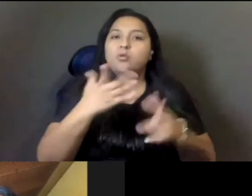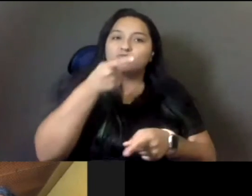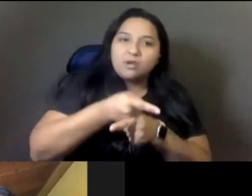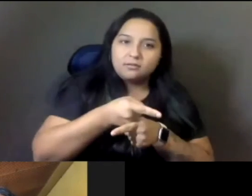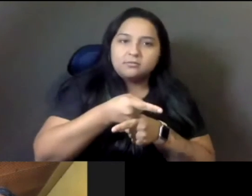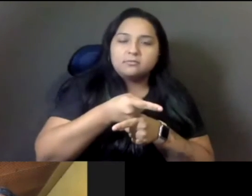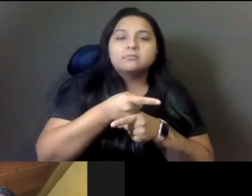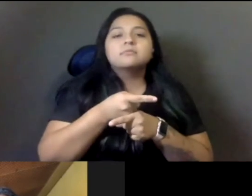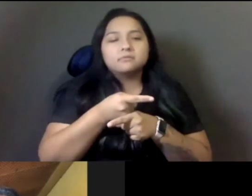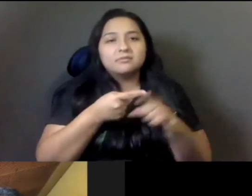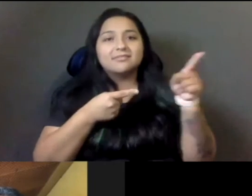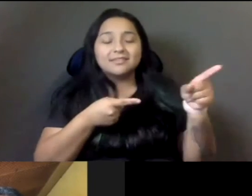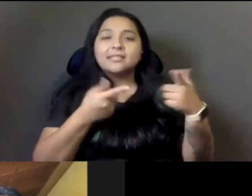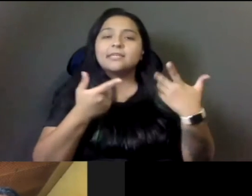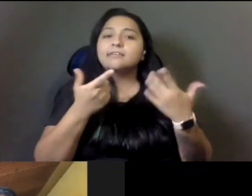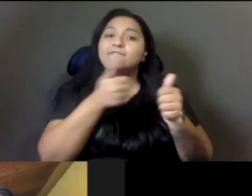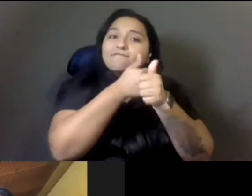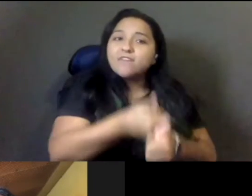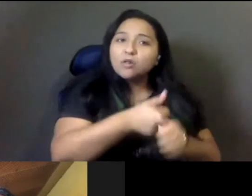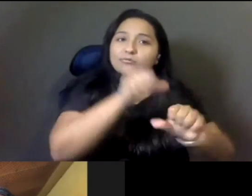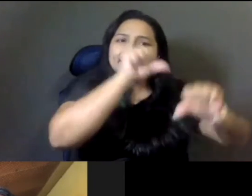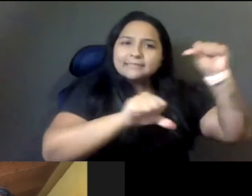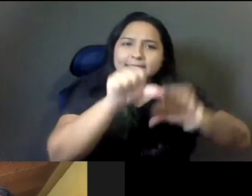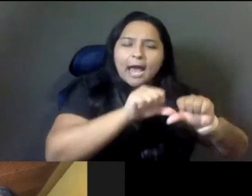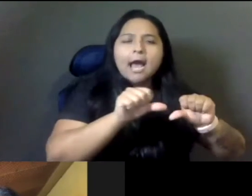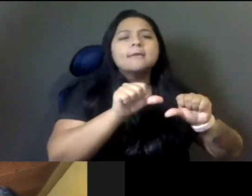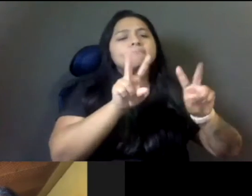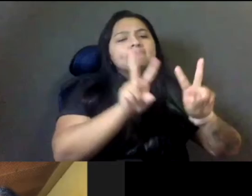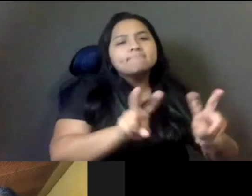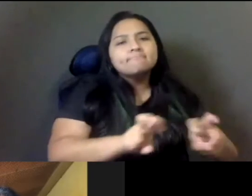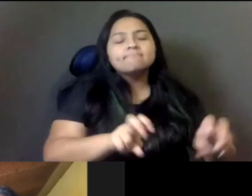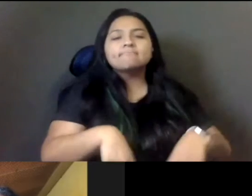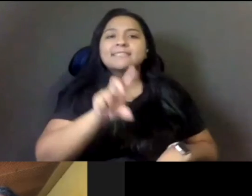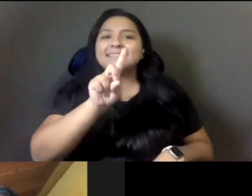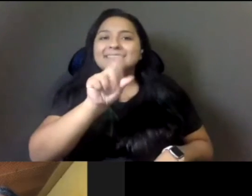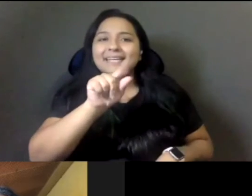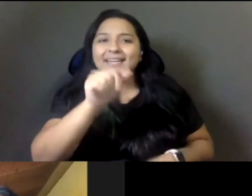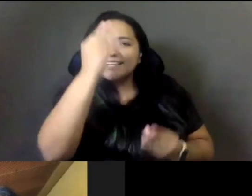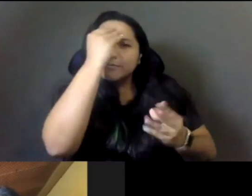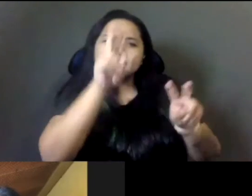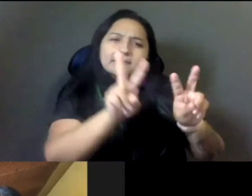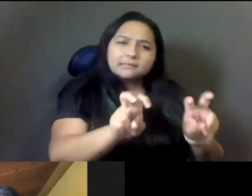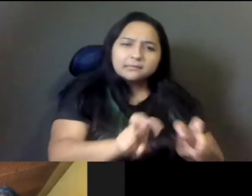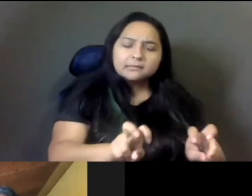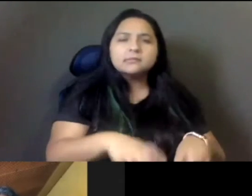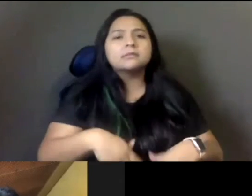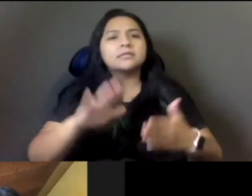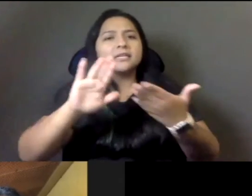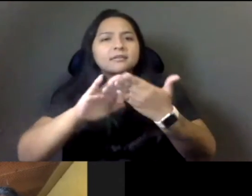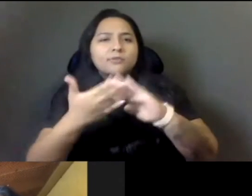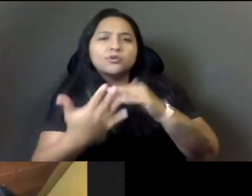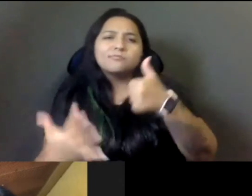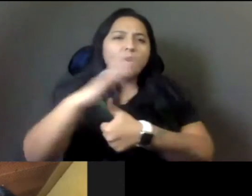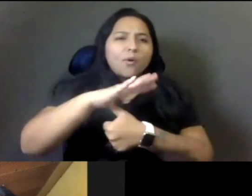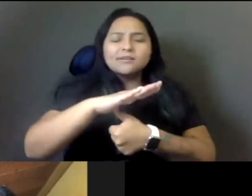on science. He does it based on data and he does it based on what is best for our communities as a whole. And he's taken some